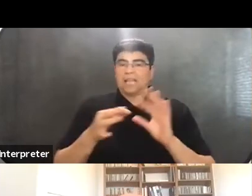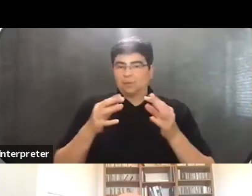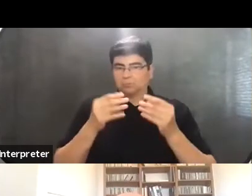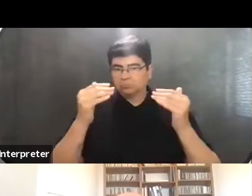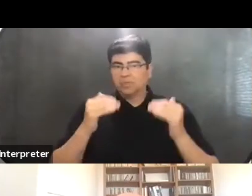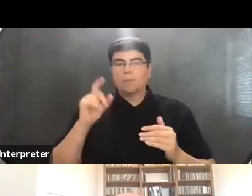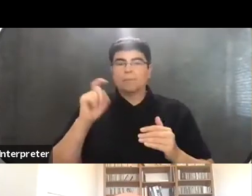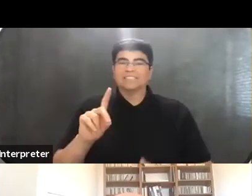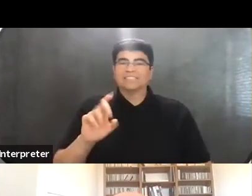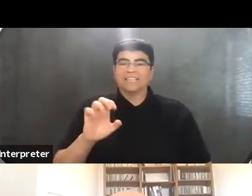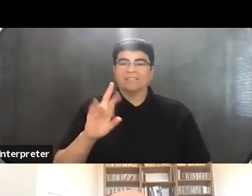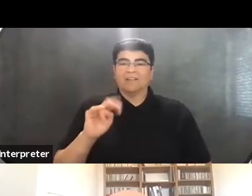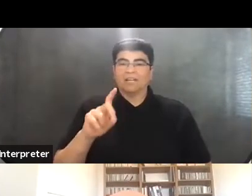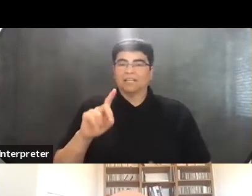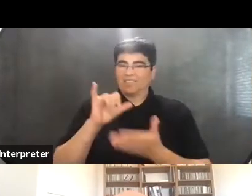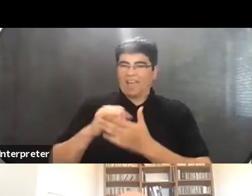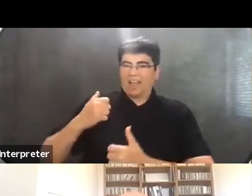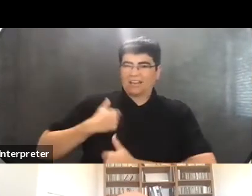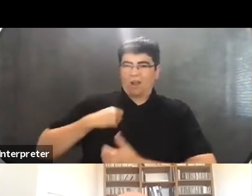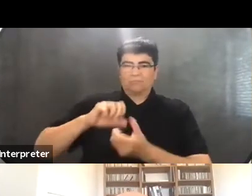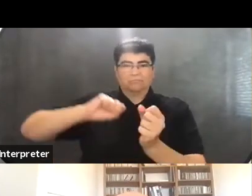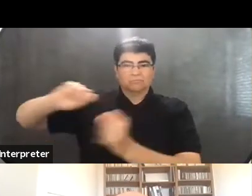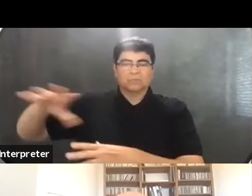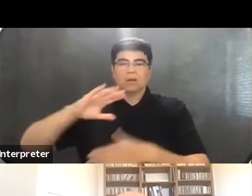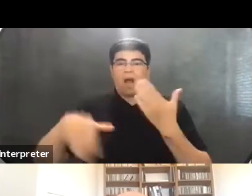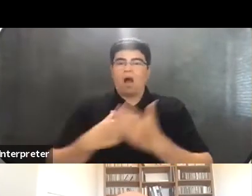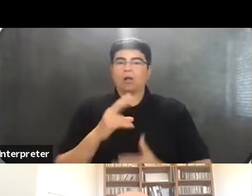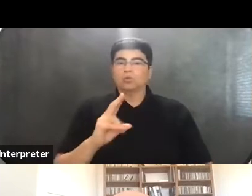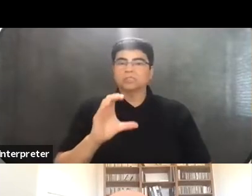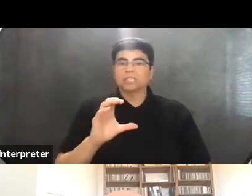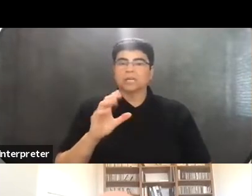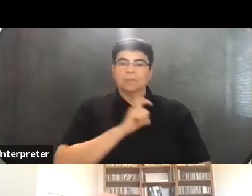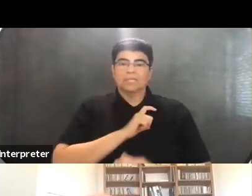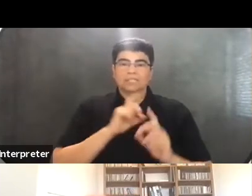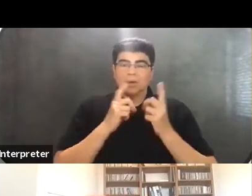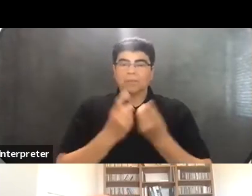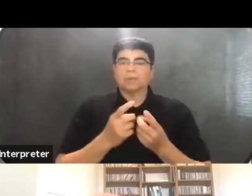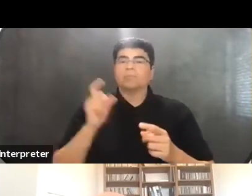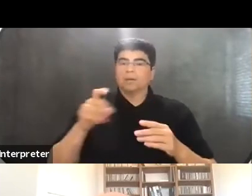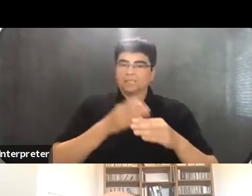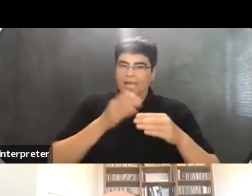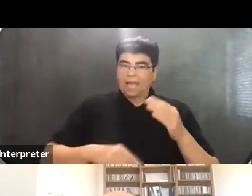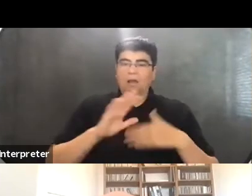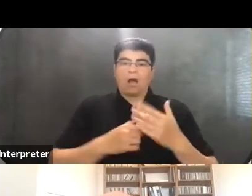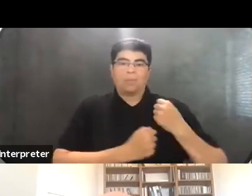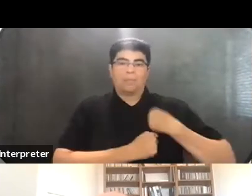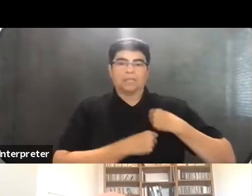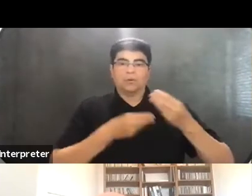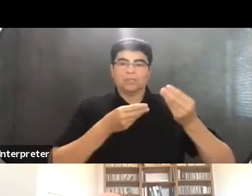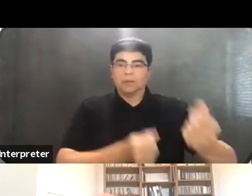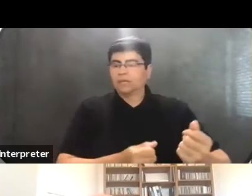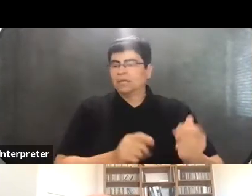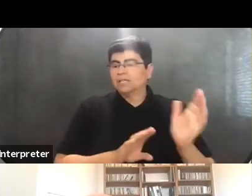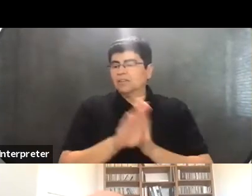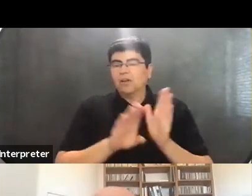must defund, disarm, and dismantle all UC police departments. It must also end all military spending, development of war